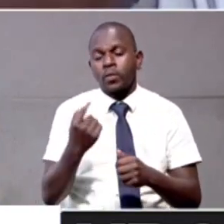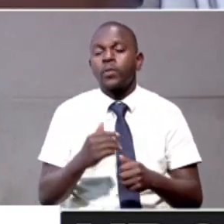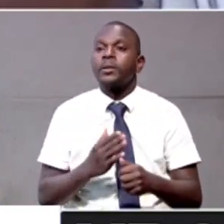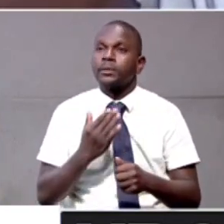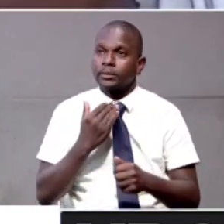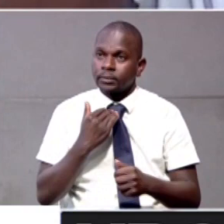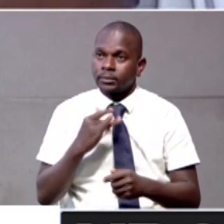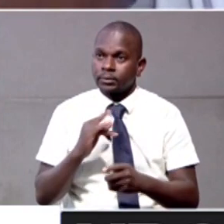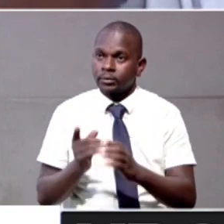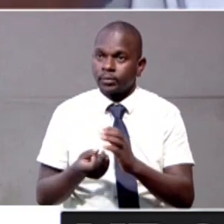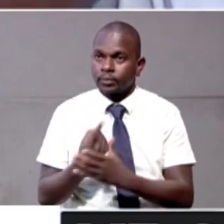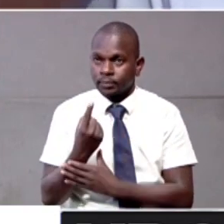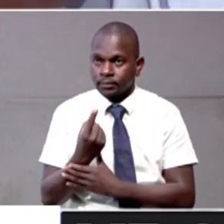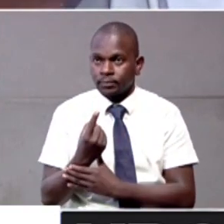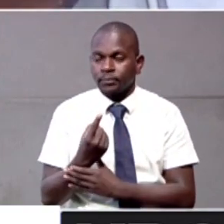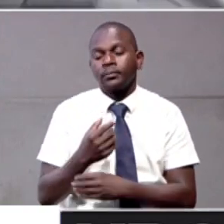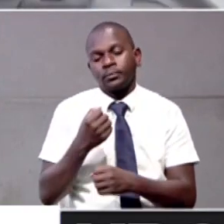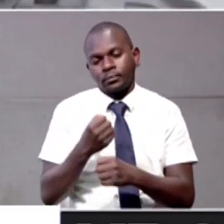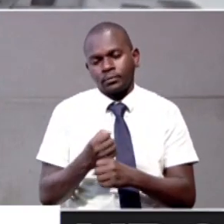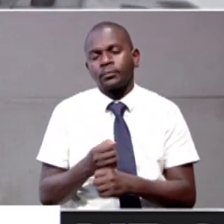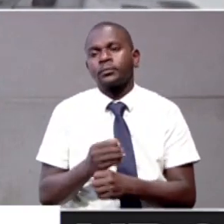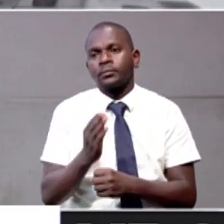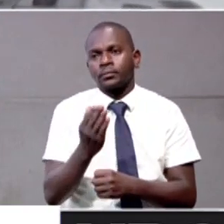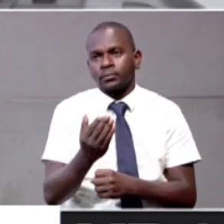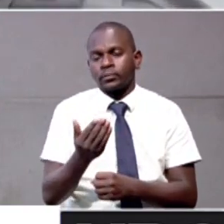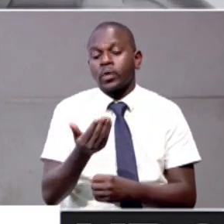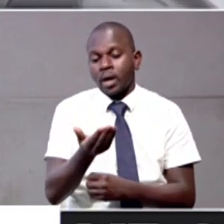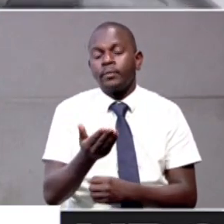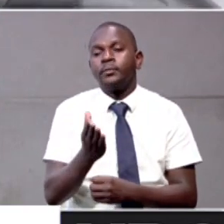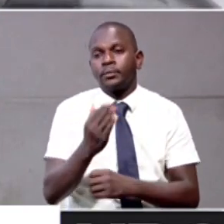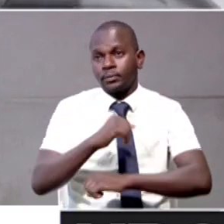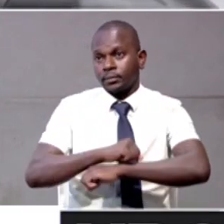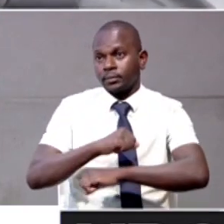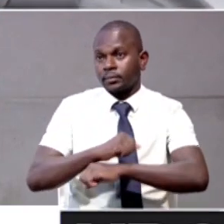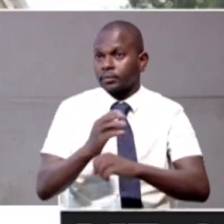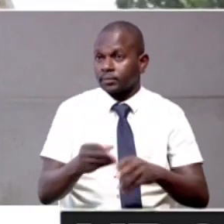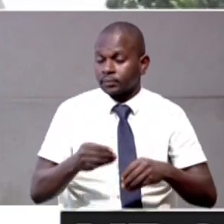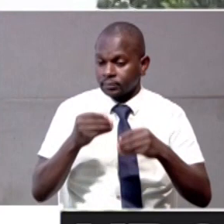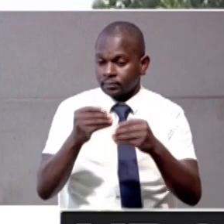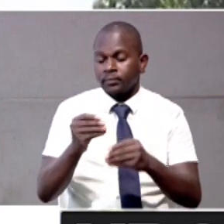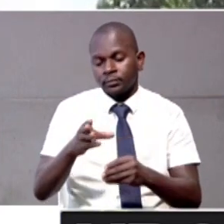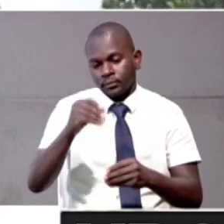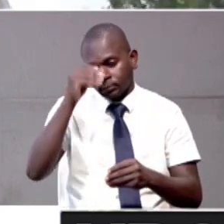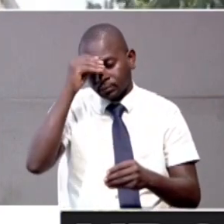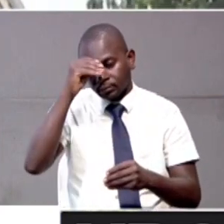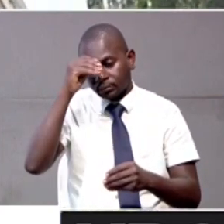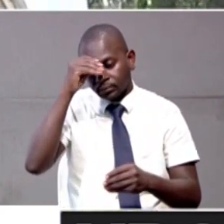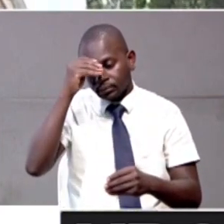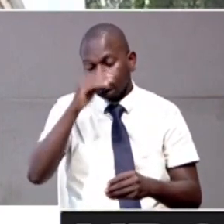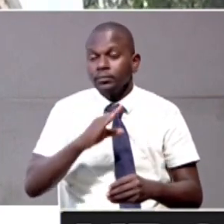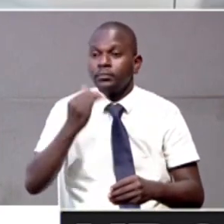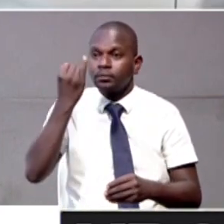need an opportunity. Let's do that for them. We have a school which can give education very